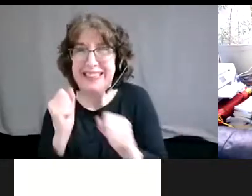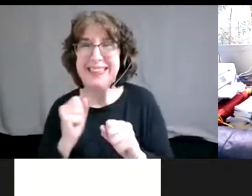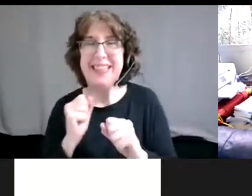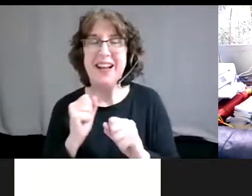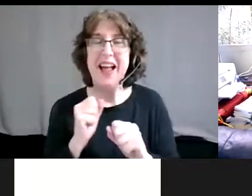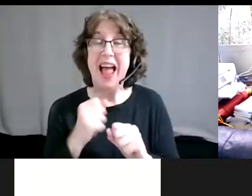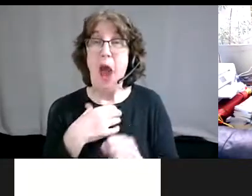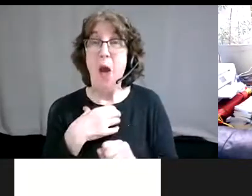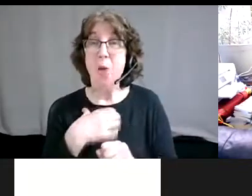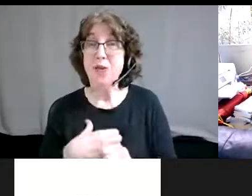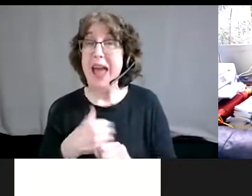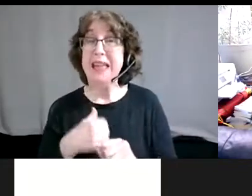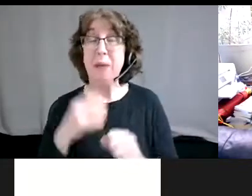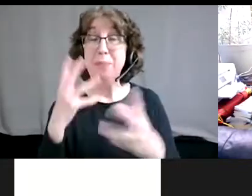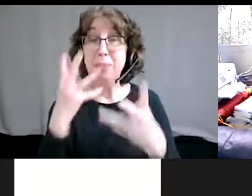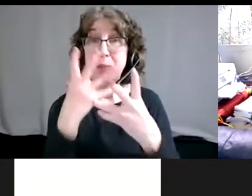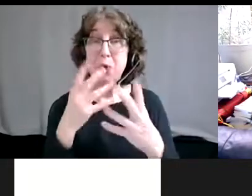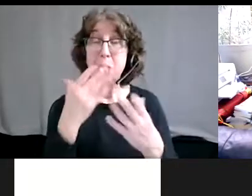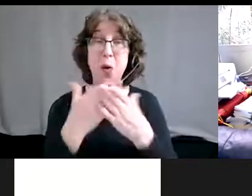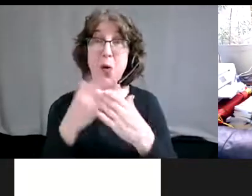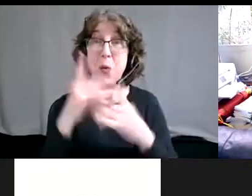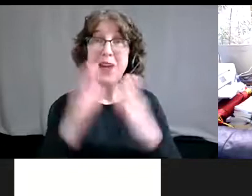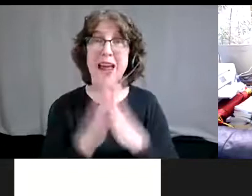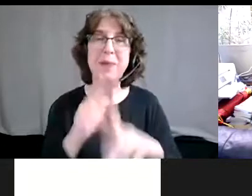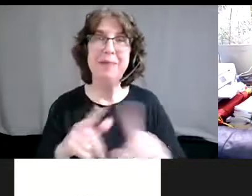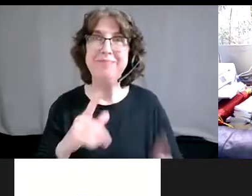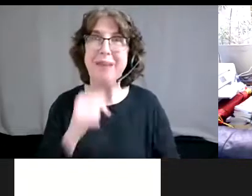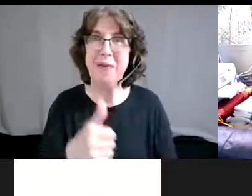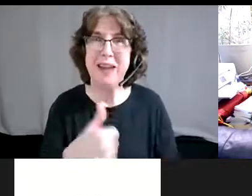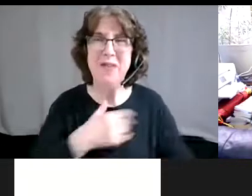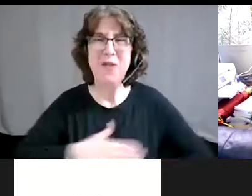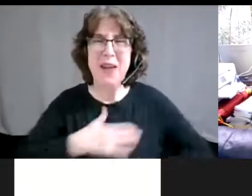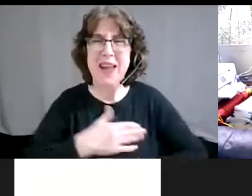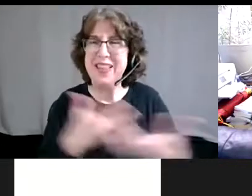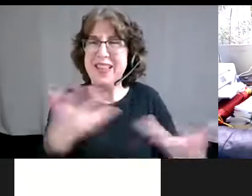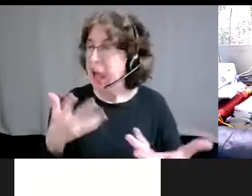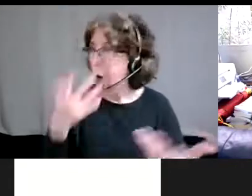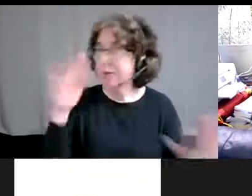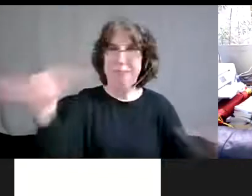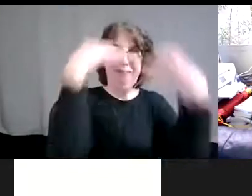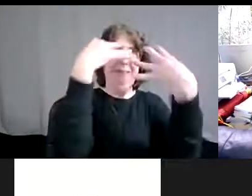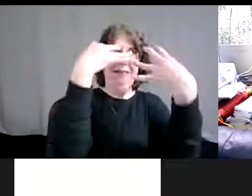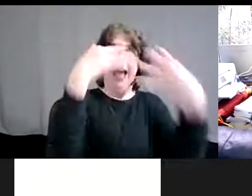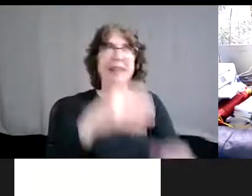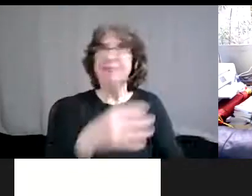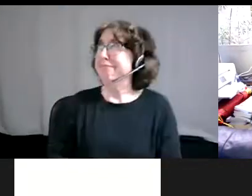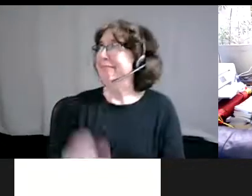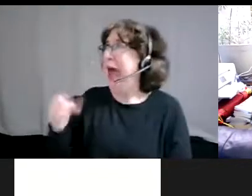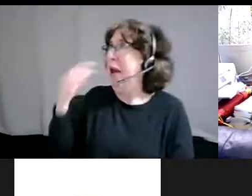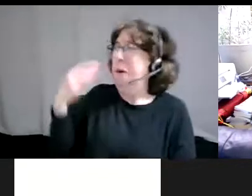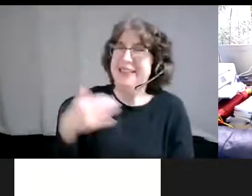question to ask. I'm enjoying everything though. So thank you. I apologize. That's so funny. We put you on the spot and you know, I